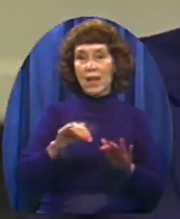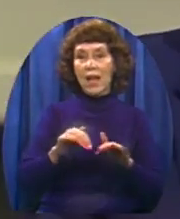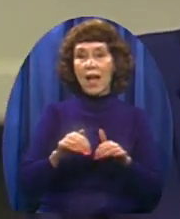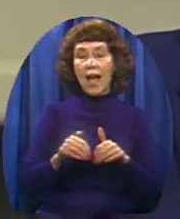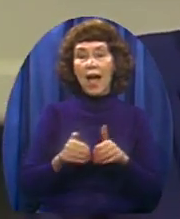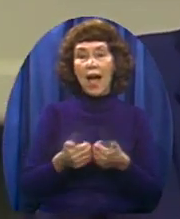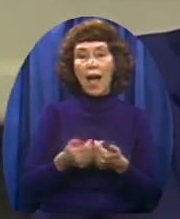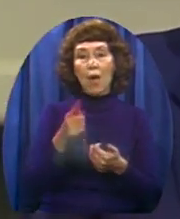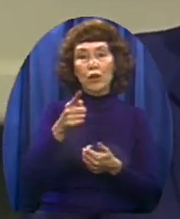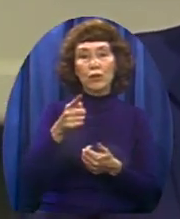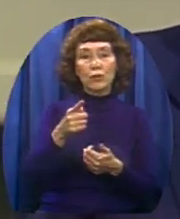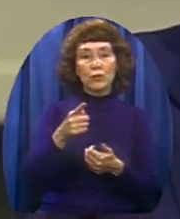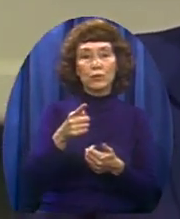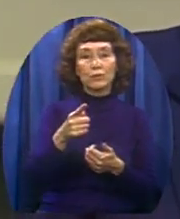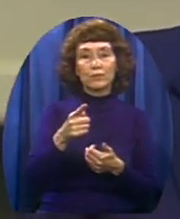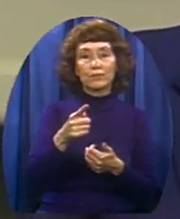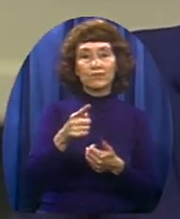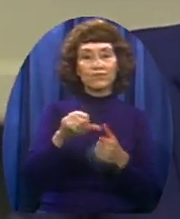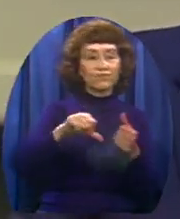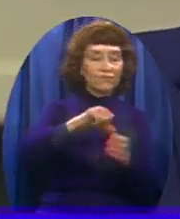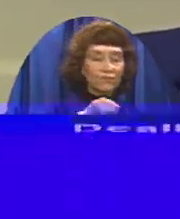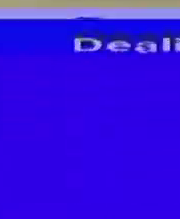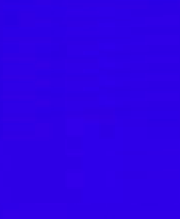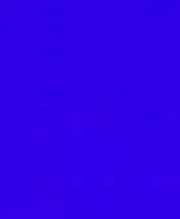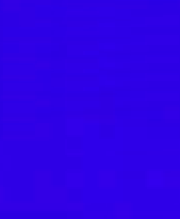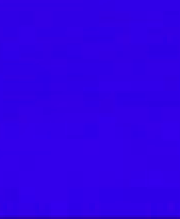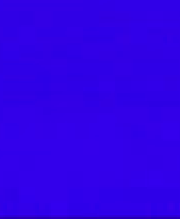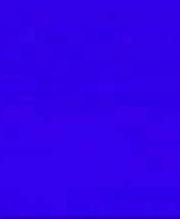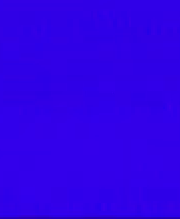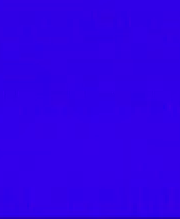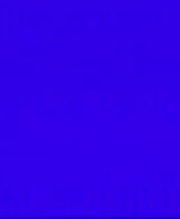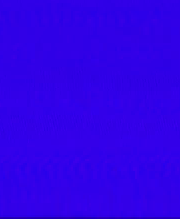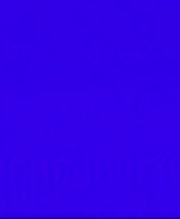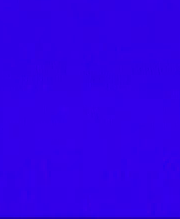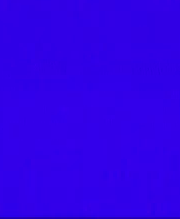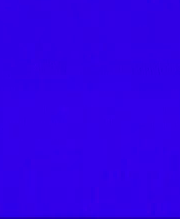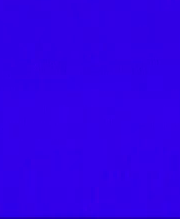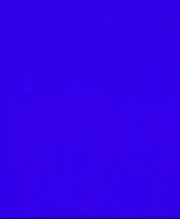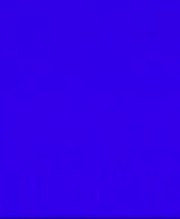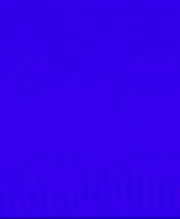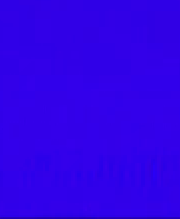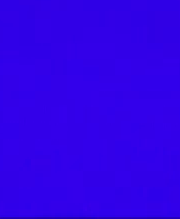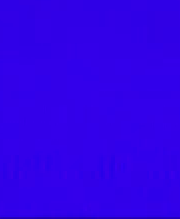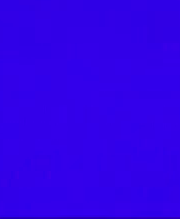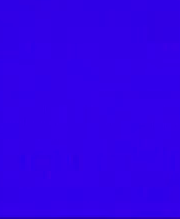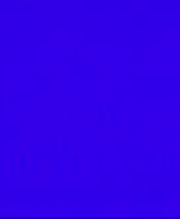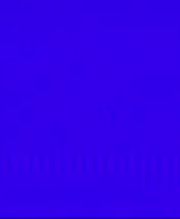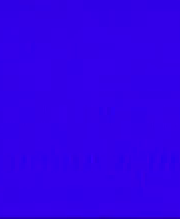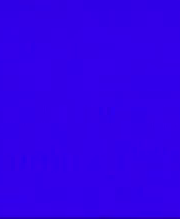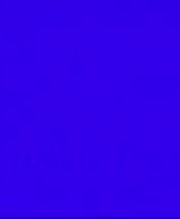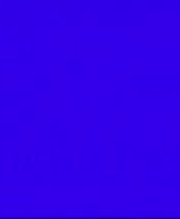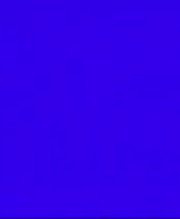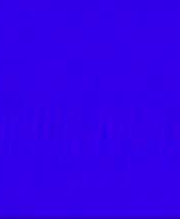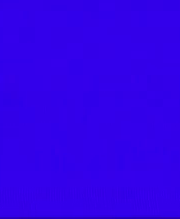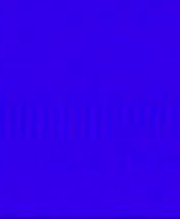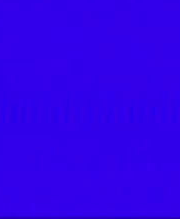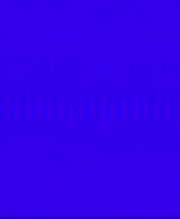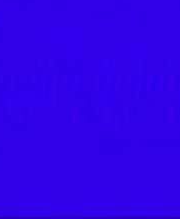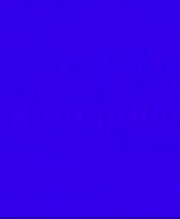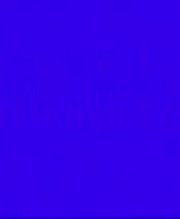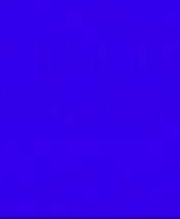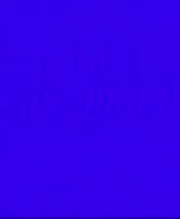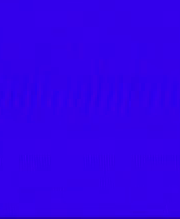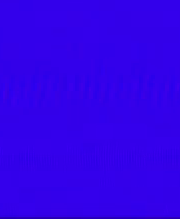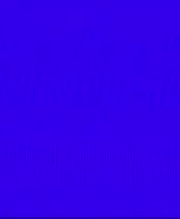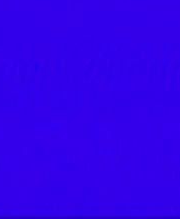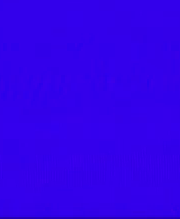along With people? Our message is entitled Dealing with people Proverbs 25 We've talked about Advice